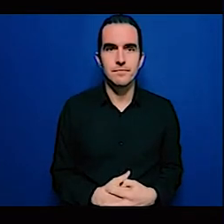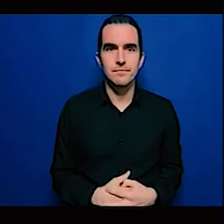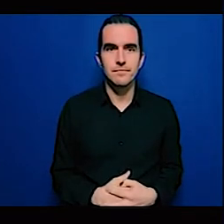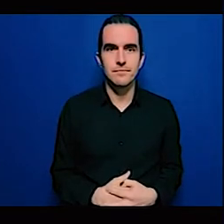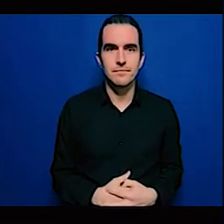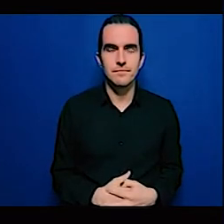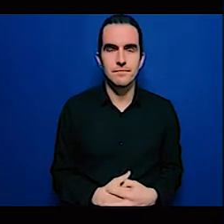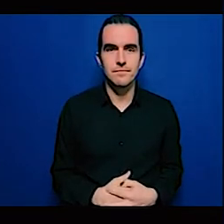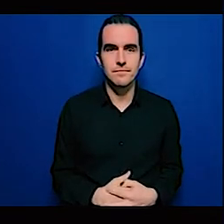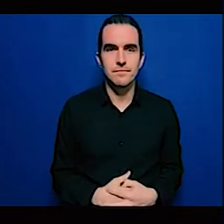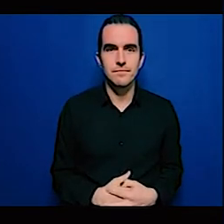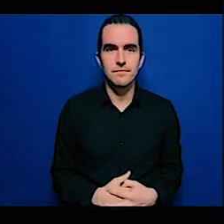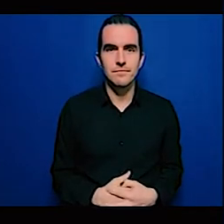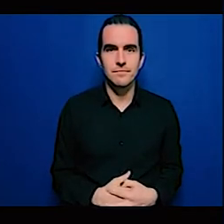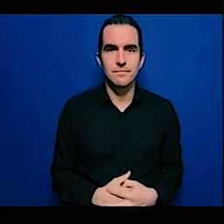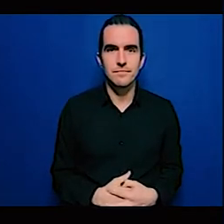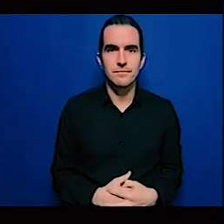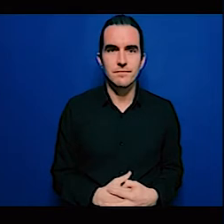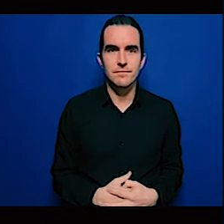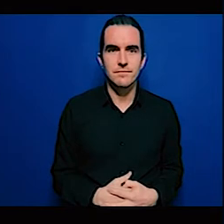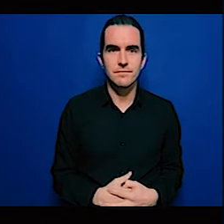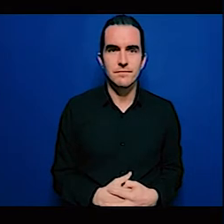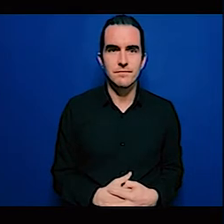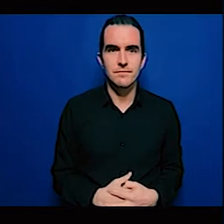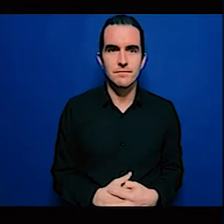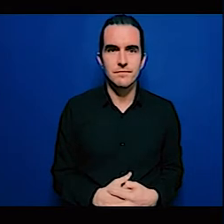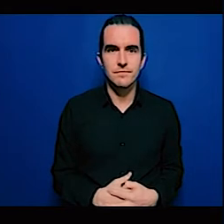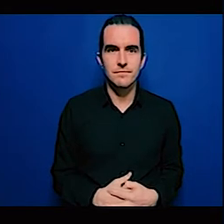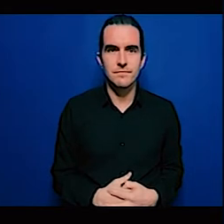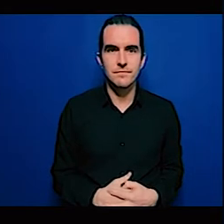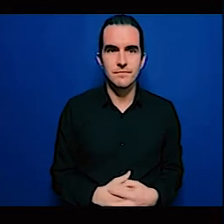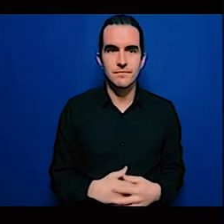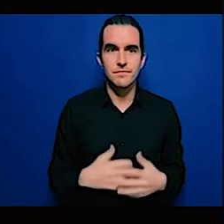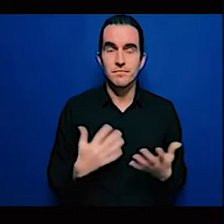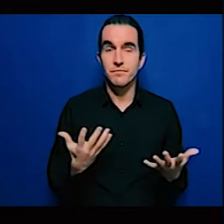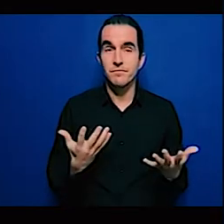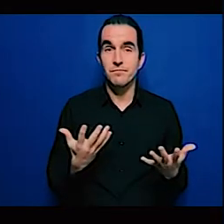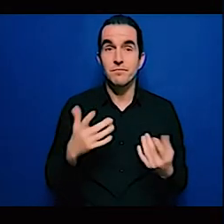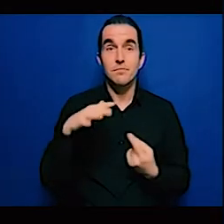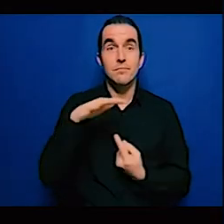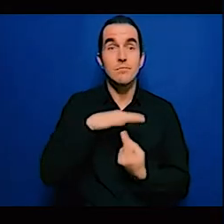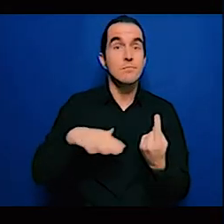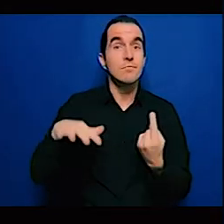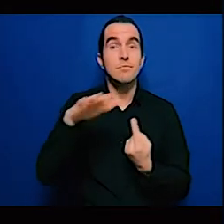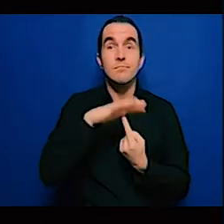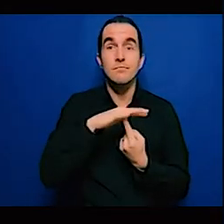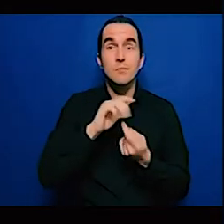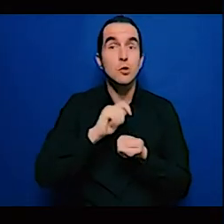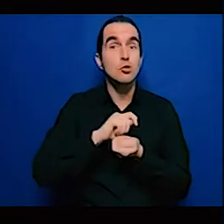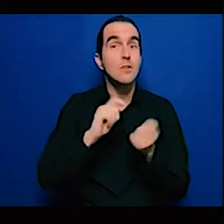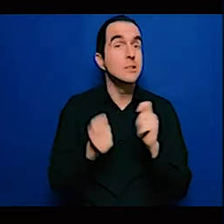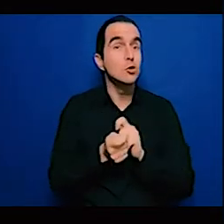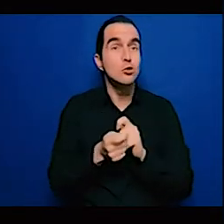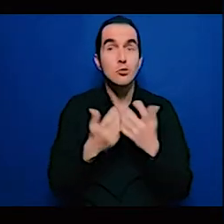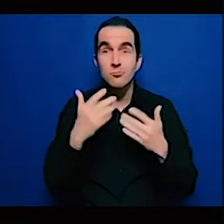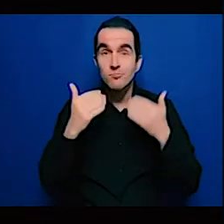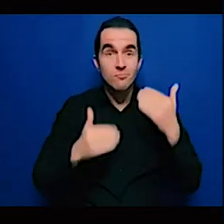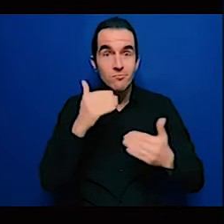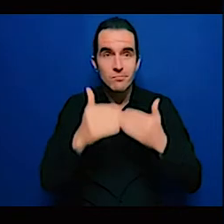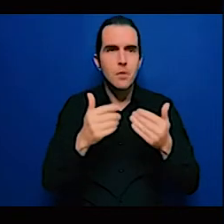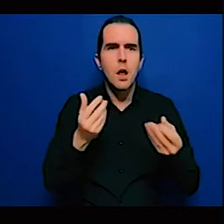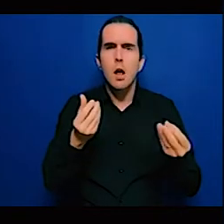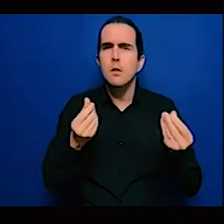the need for economic growth, infrastructure development, and in turn increase the energy demand for job creation,